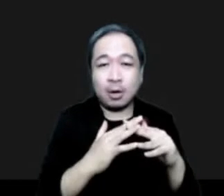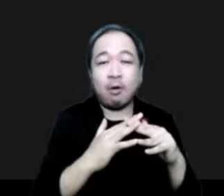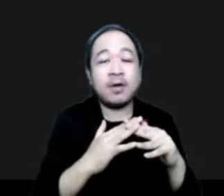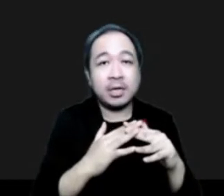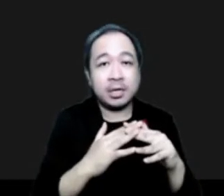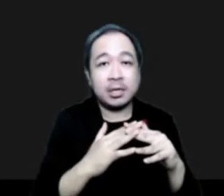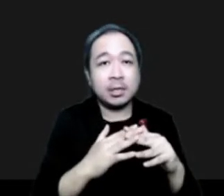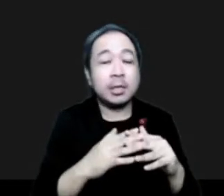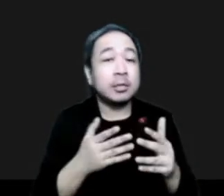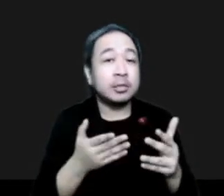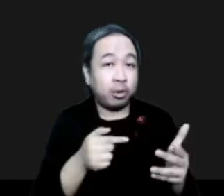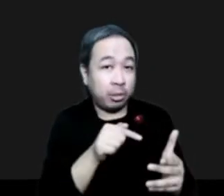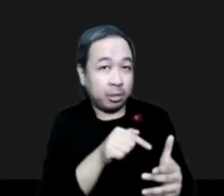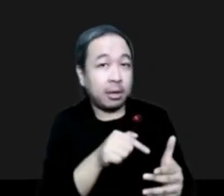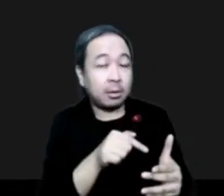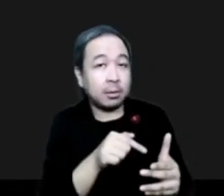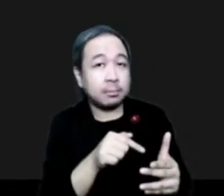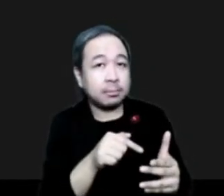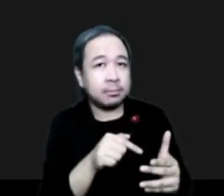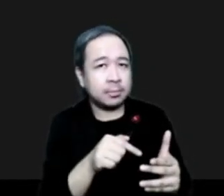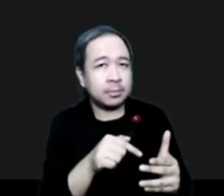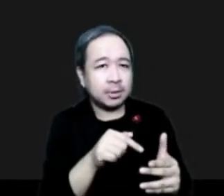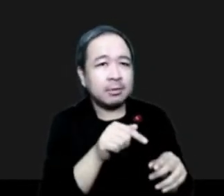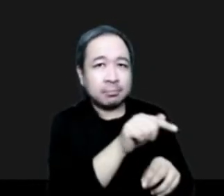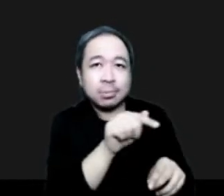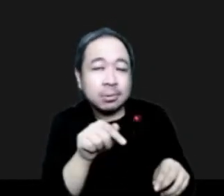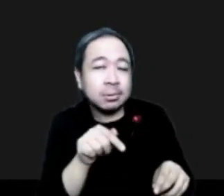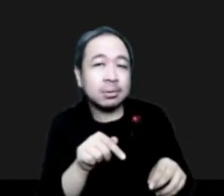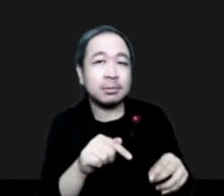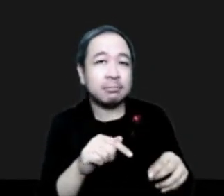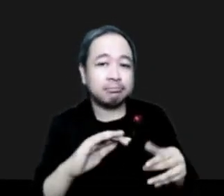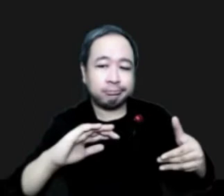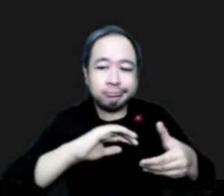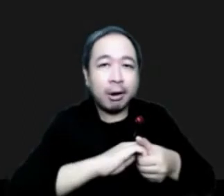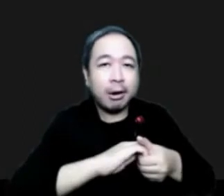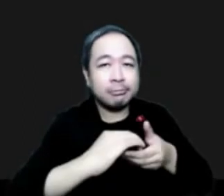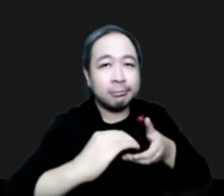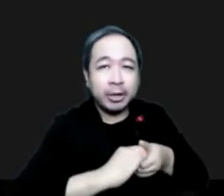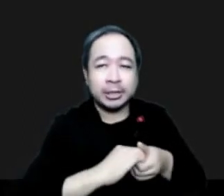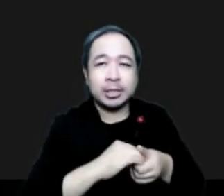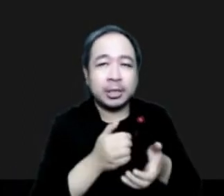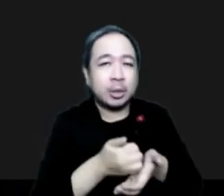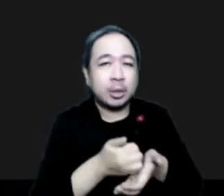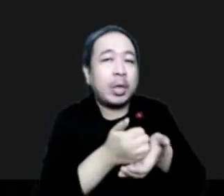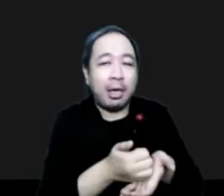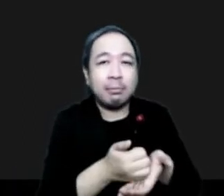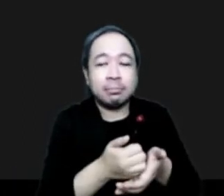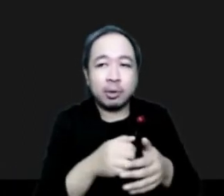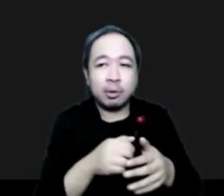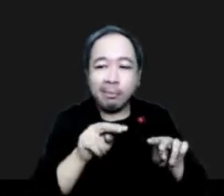obviously, our partners at NESDIS help monitor that as well through satellite detection and GOES.